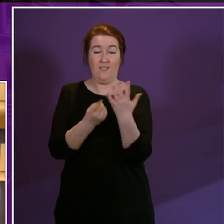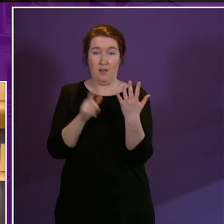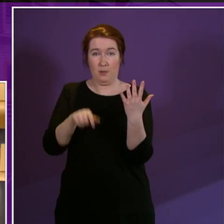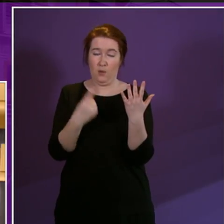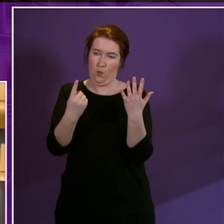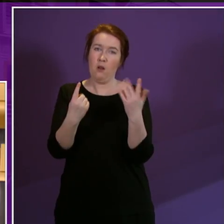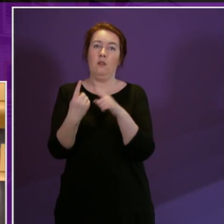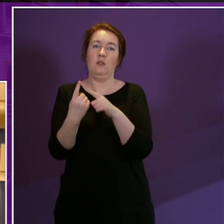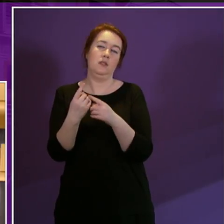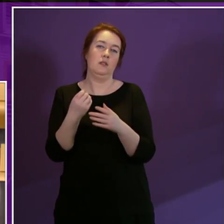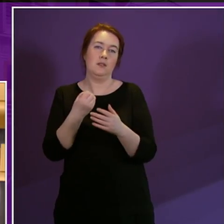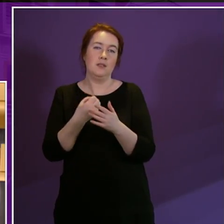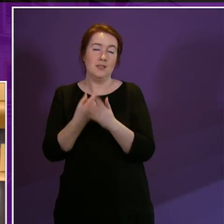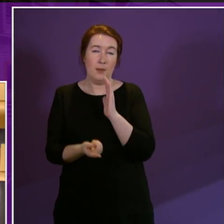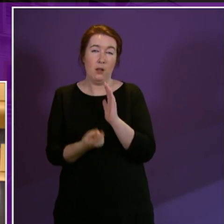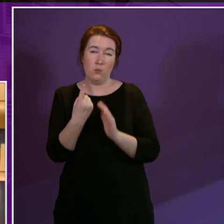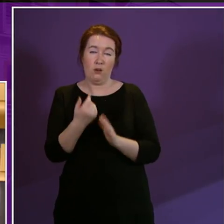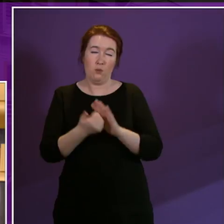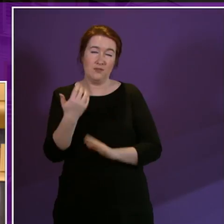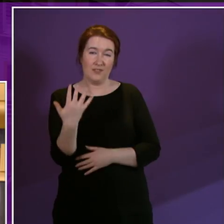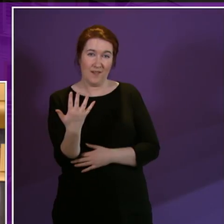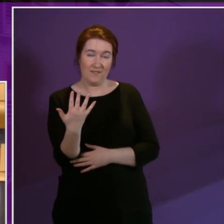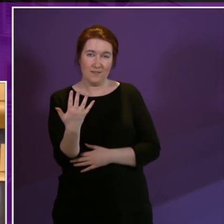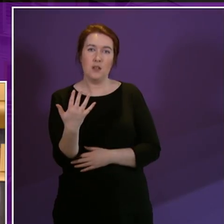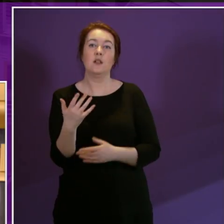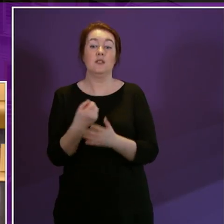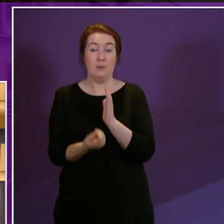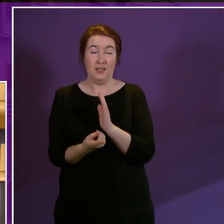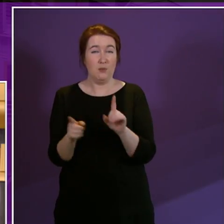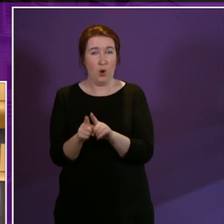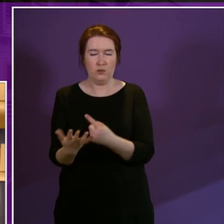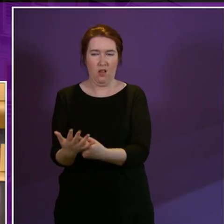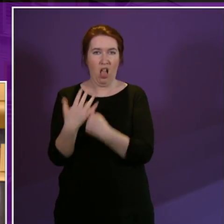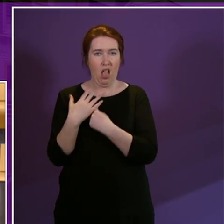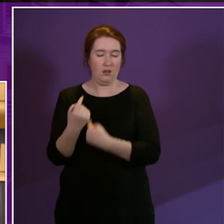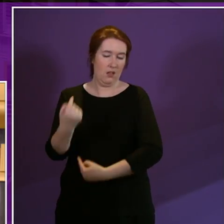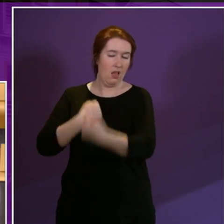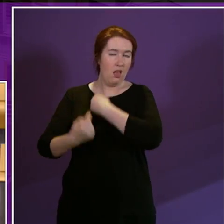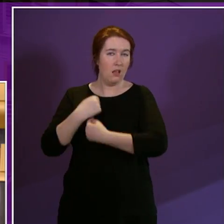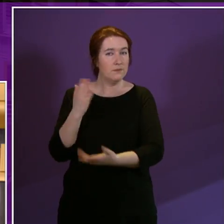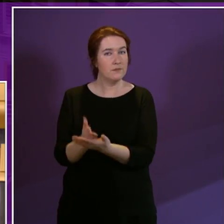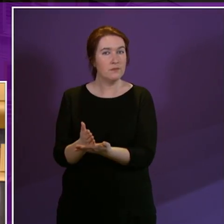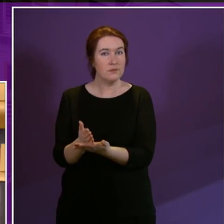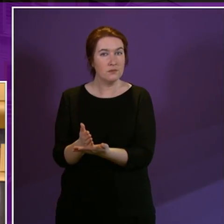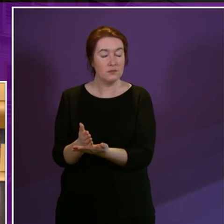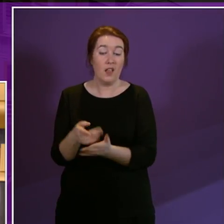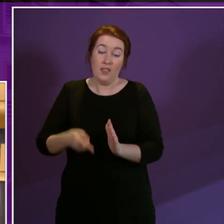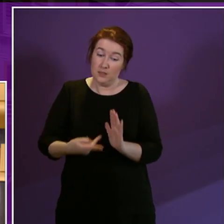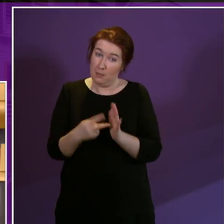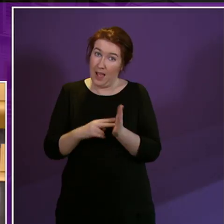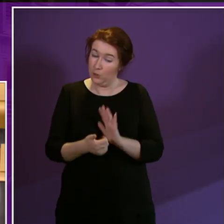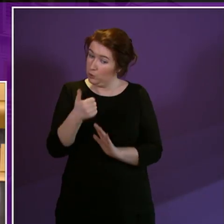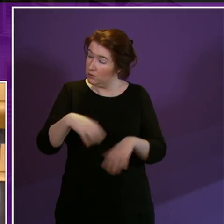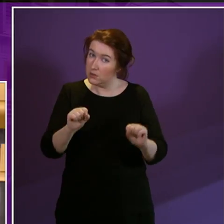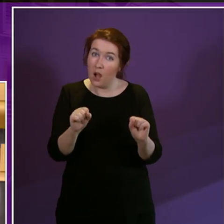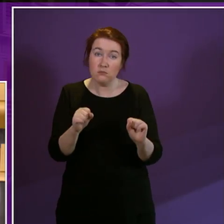with a disability, but they also live with prejudice and discrimination. This plan is a start. It's a good start, one